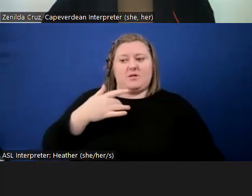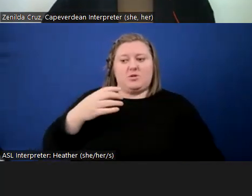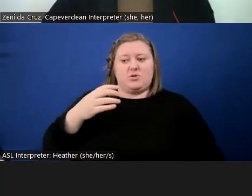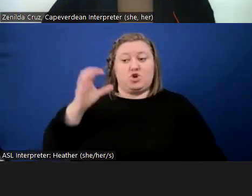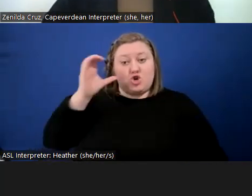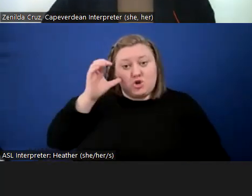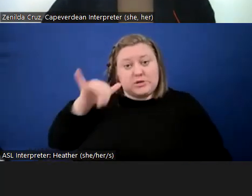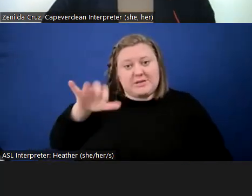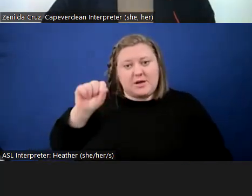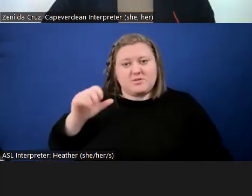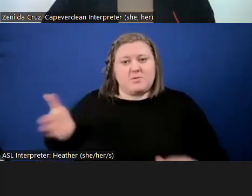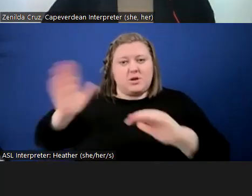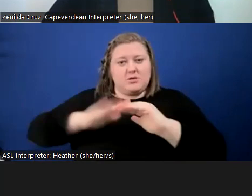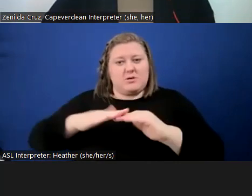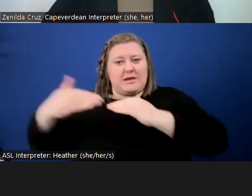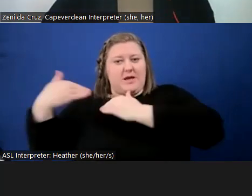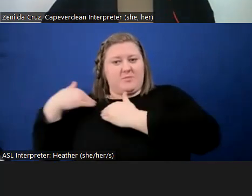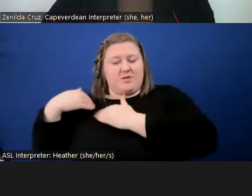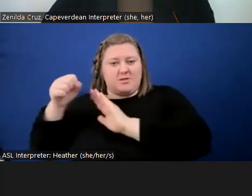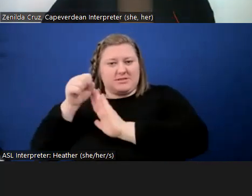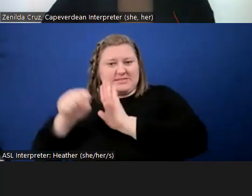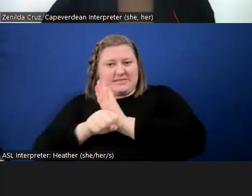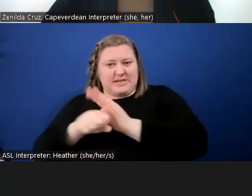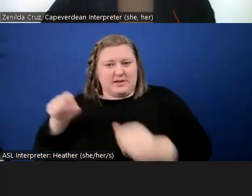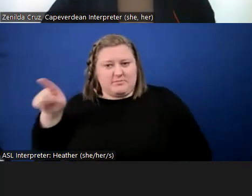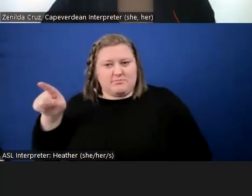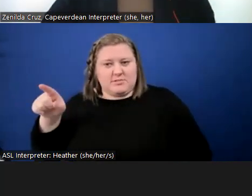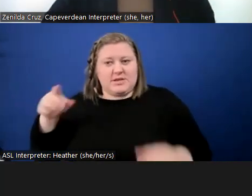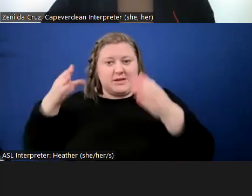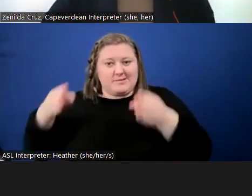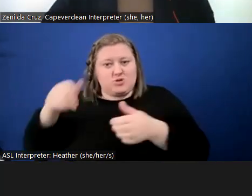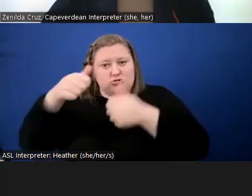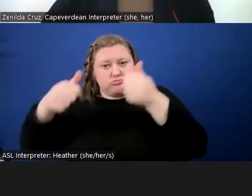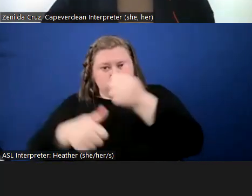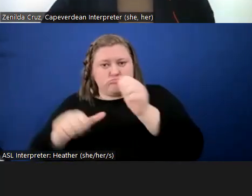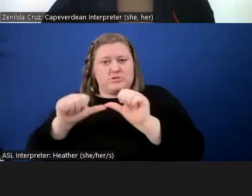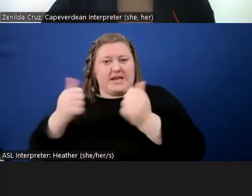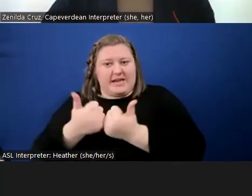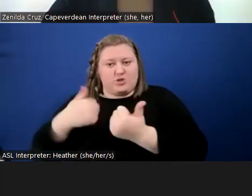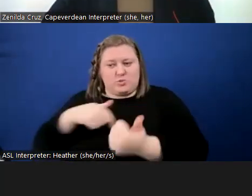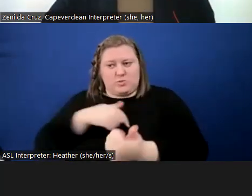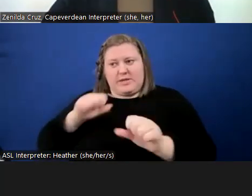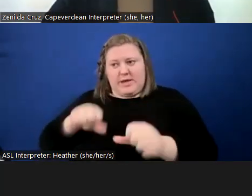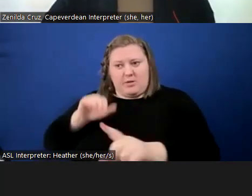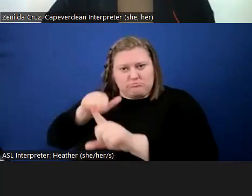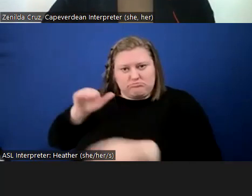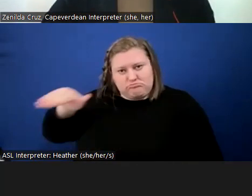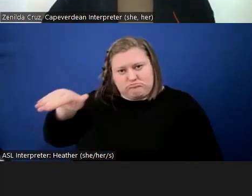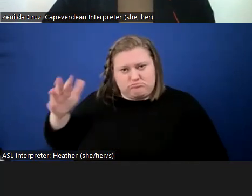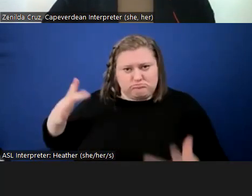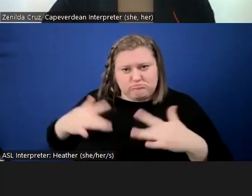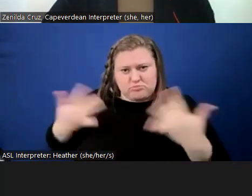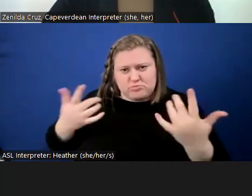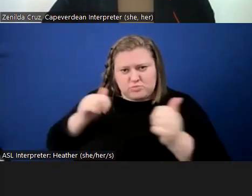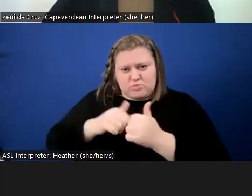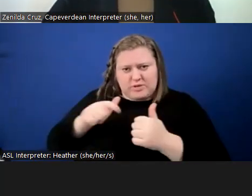there's more accountability on the side of the state, that there is somebody within the agency that we can look to and say, hey, where are things going with this? But